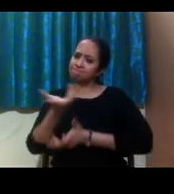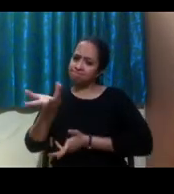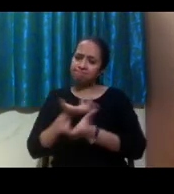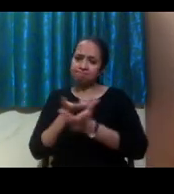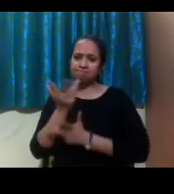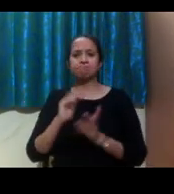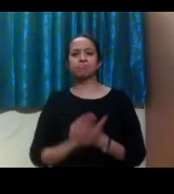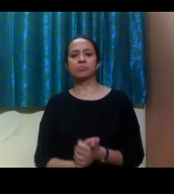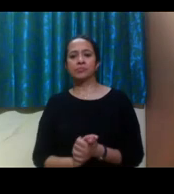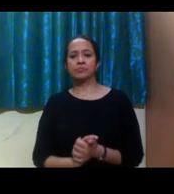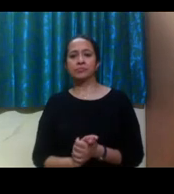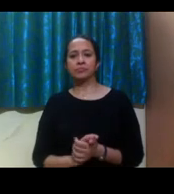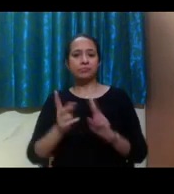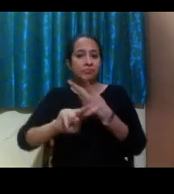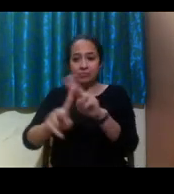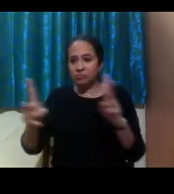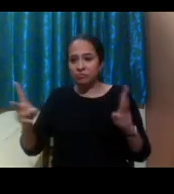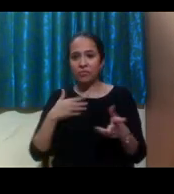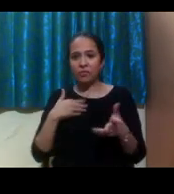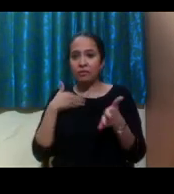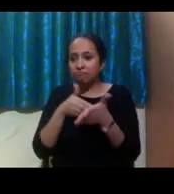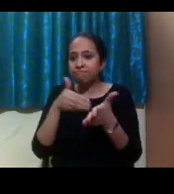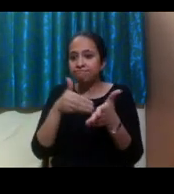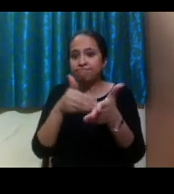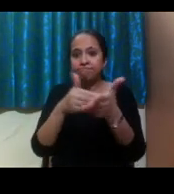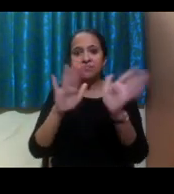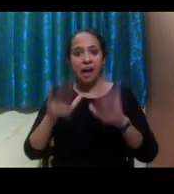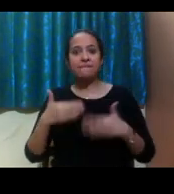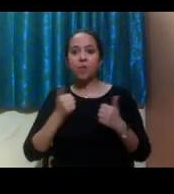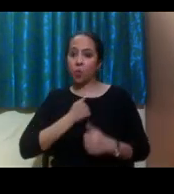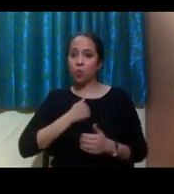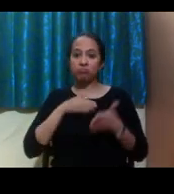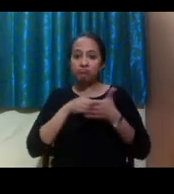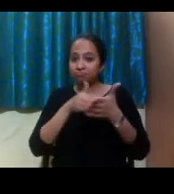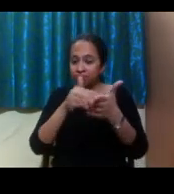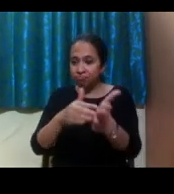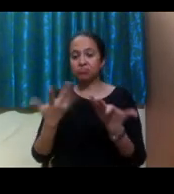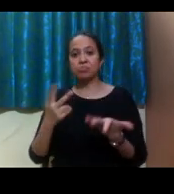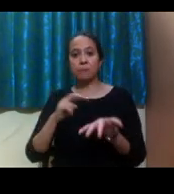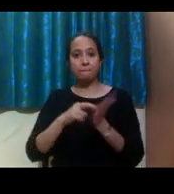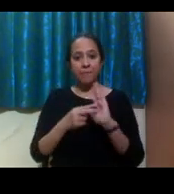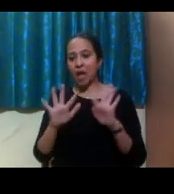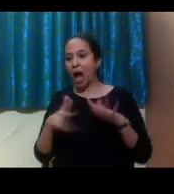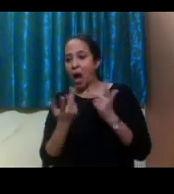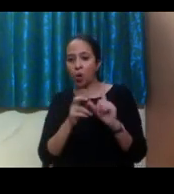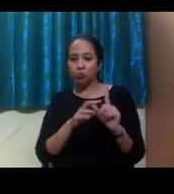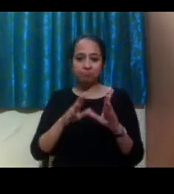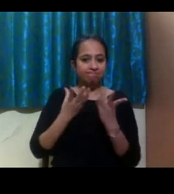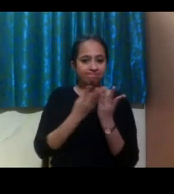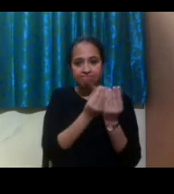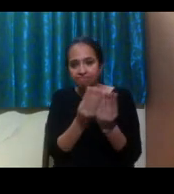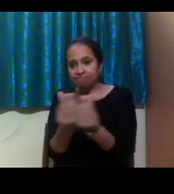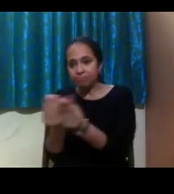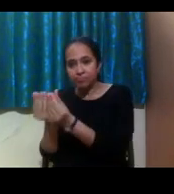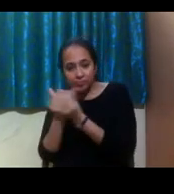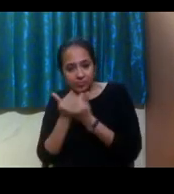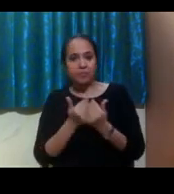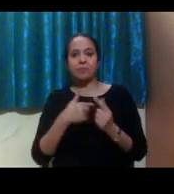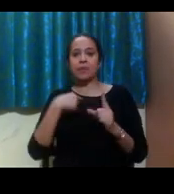obstacles that I face and how I usually should go about it, and what other